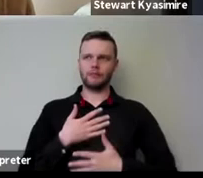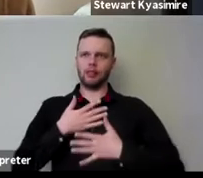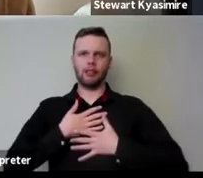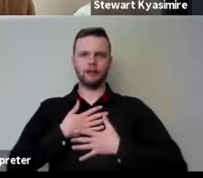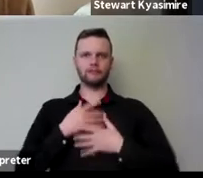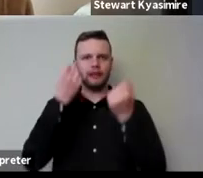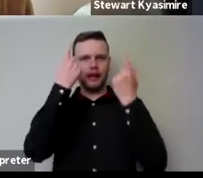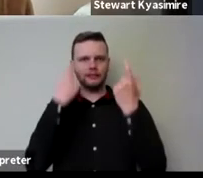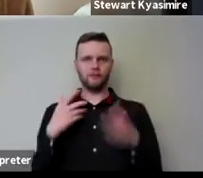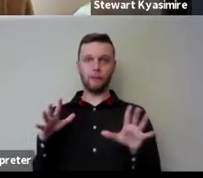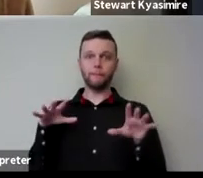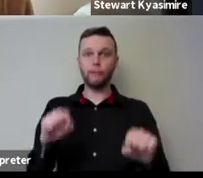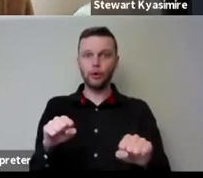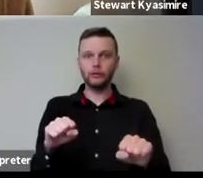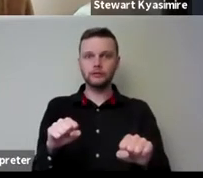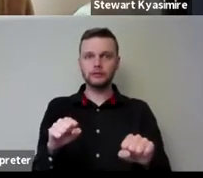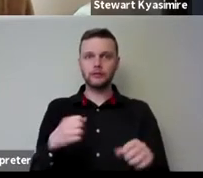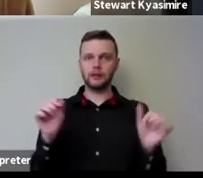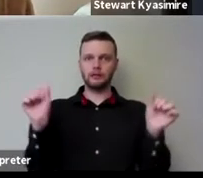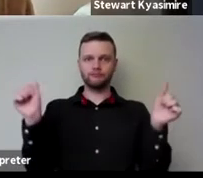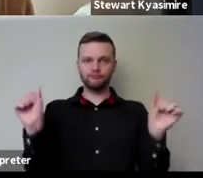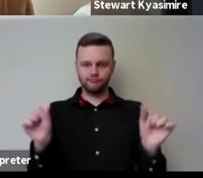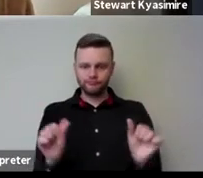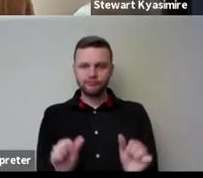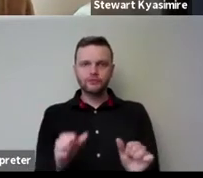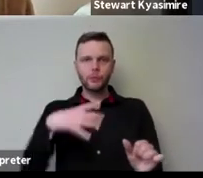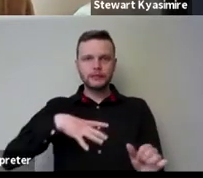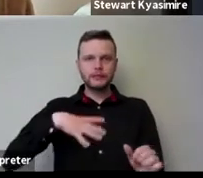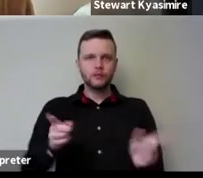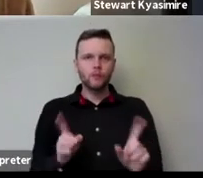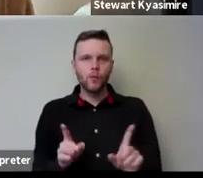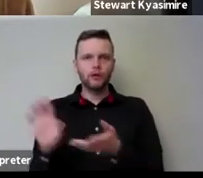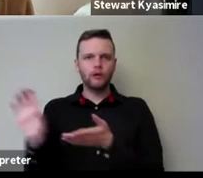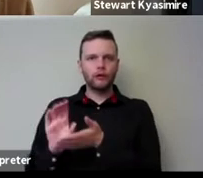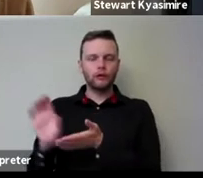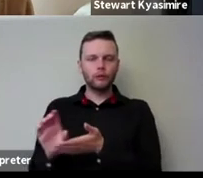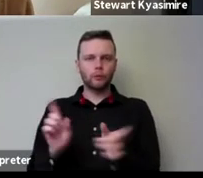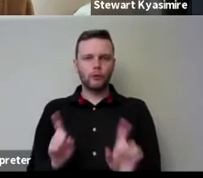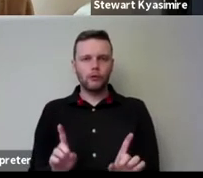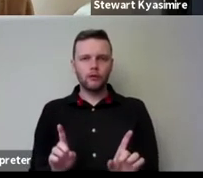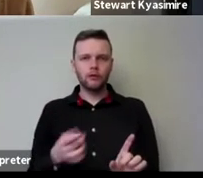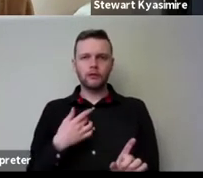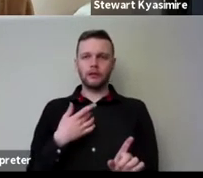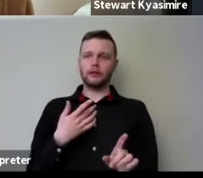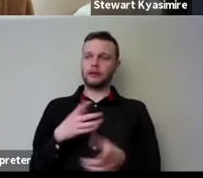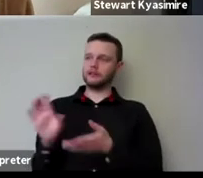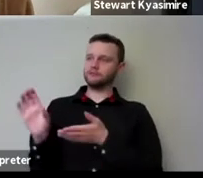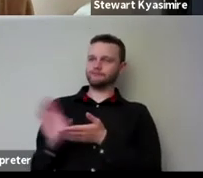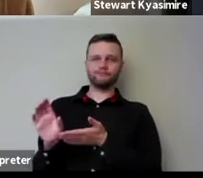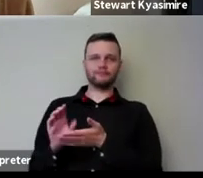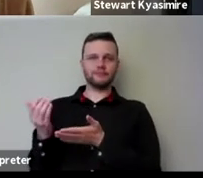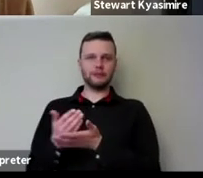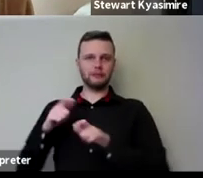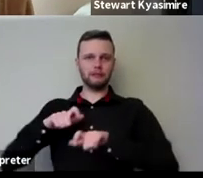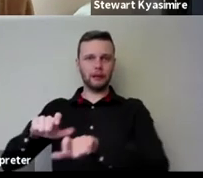pausing and minimizing what i need and what i earn and i can probably earn enough to keep myself but in reality in a